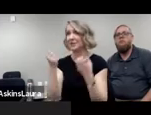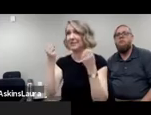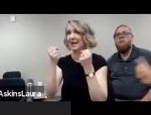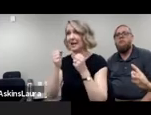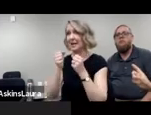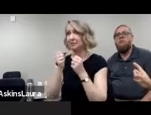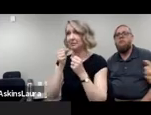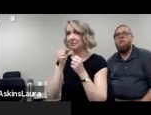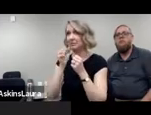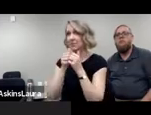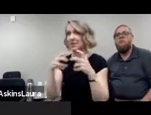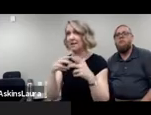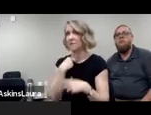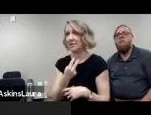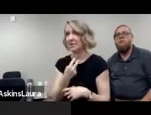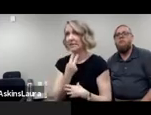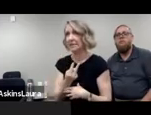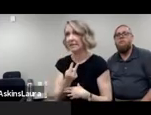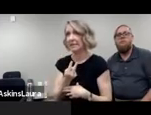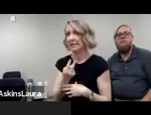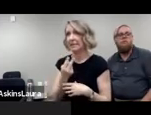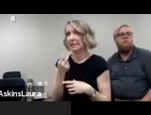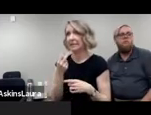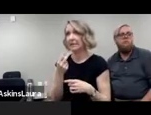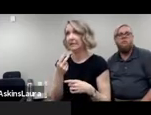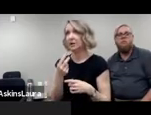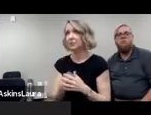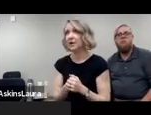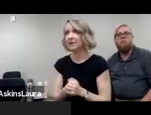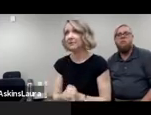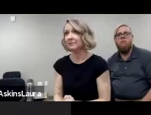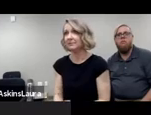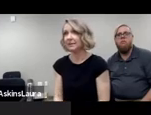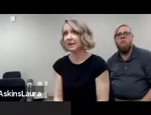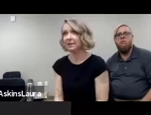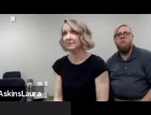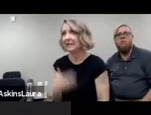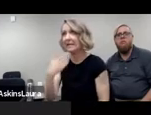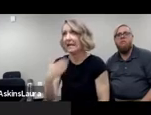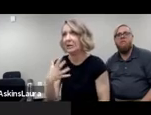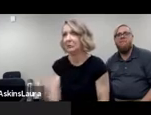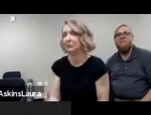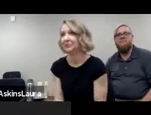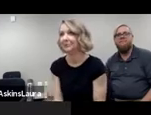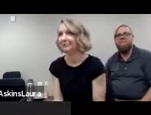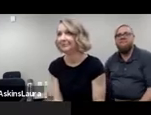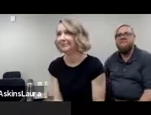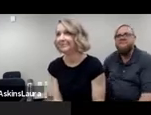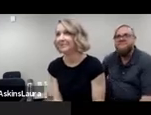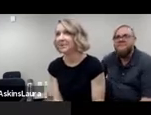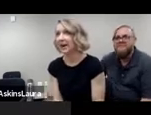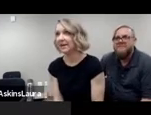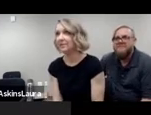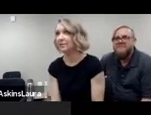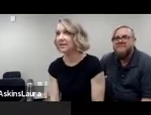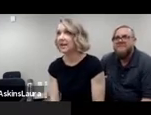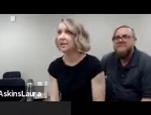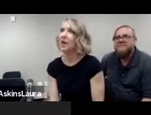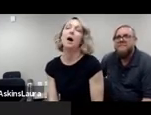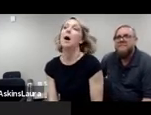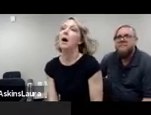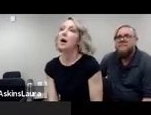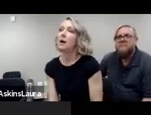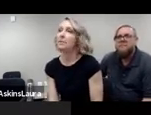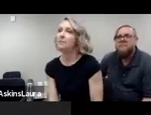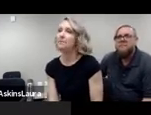sign without voicing, she'll, and it can just pick up one voice. Oh, uh-huh. Great. Thank you so much. Sorry, didn't even